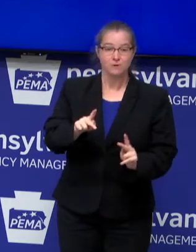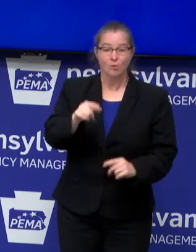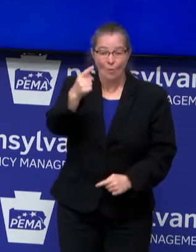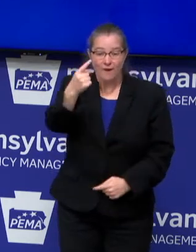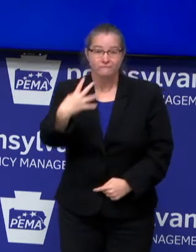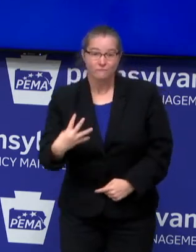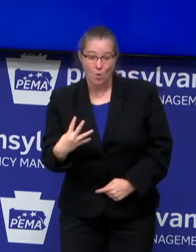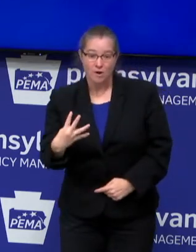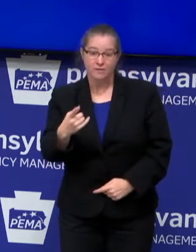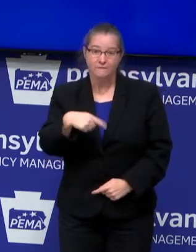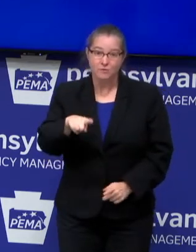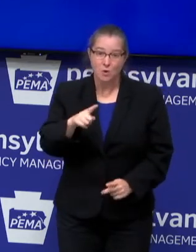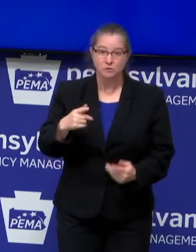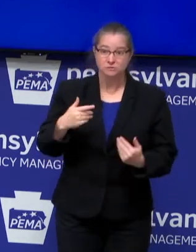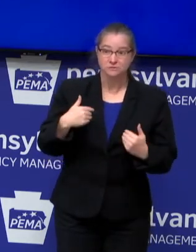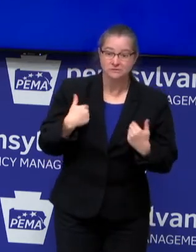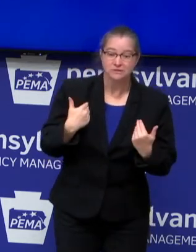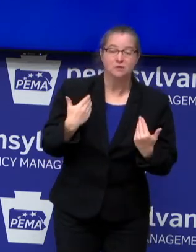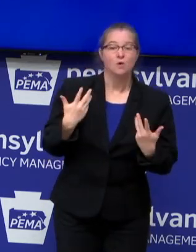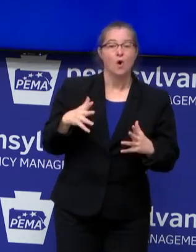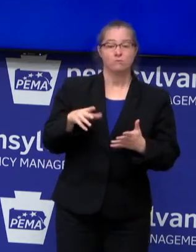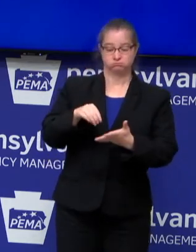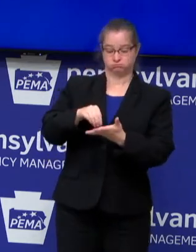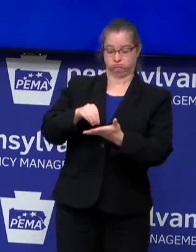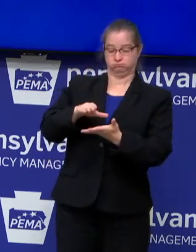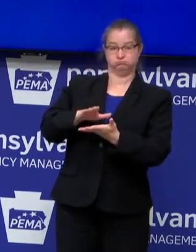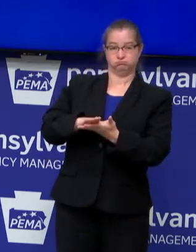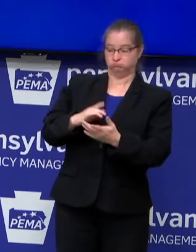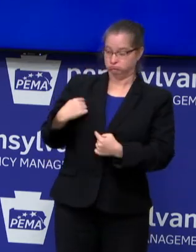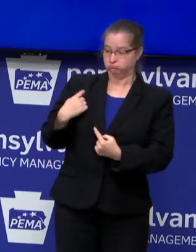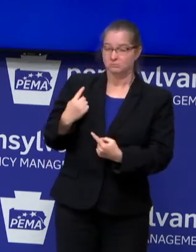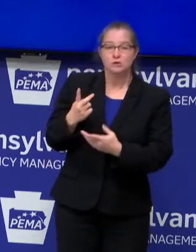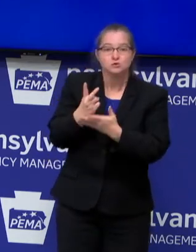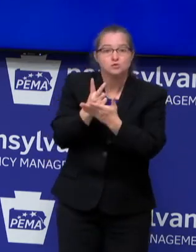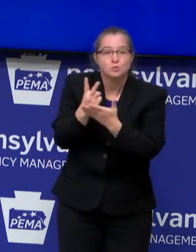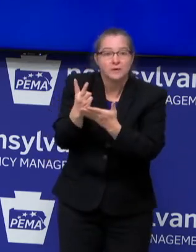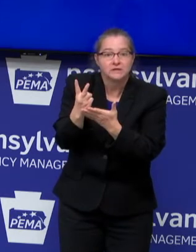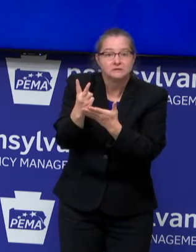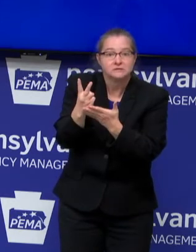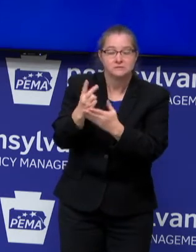of those cases, have been recorded in the last two weeks alone.